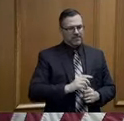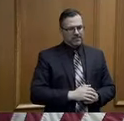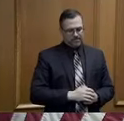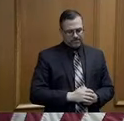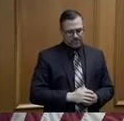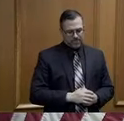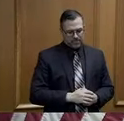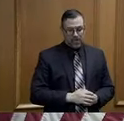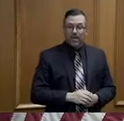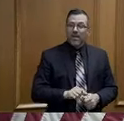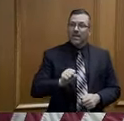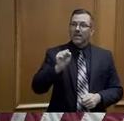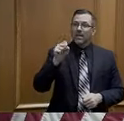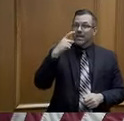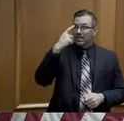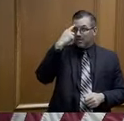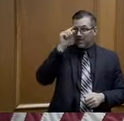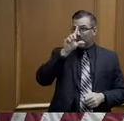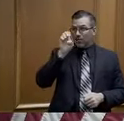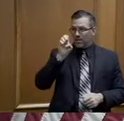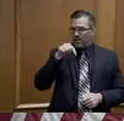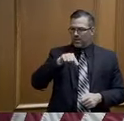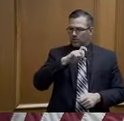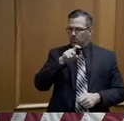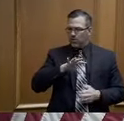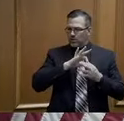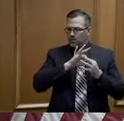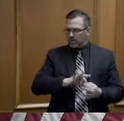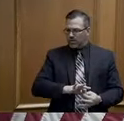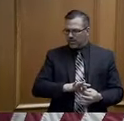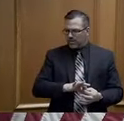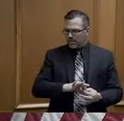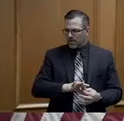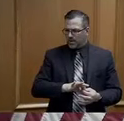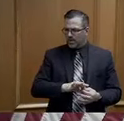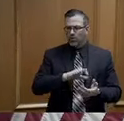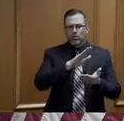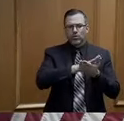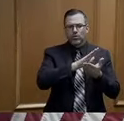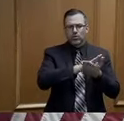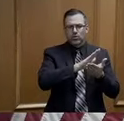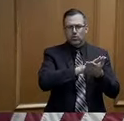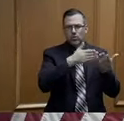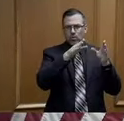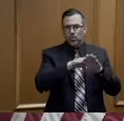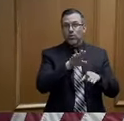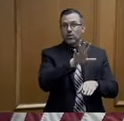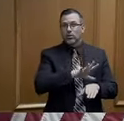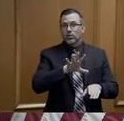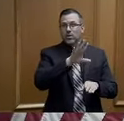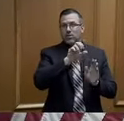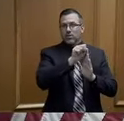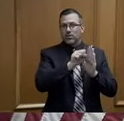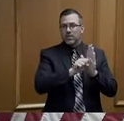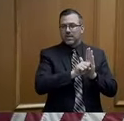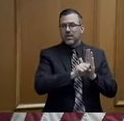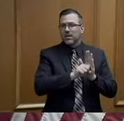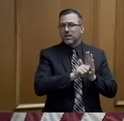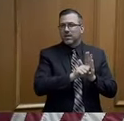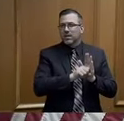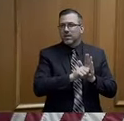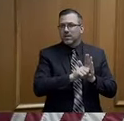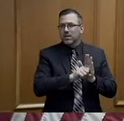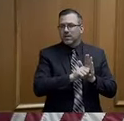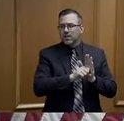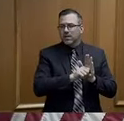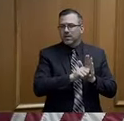Yes, Governor Lee, this question is related to the stats of school closures across the city. Given that you